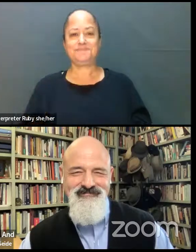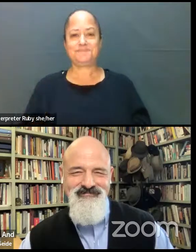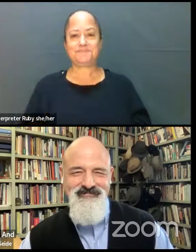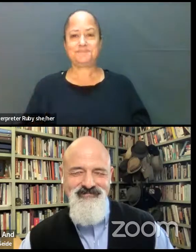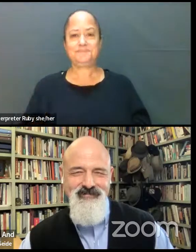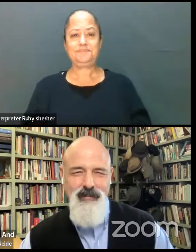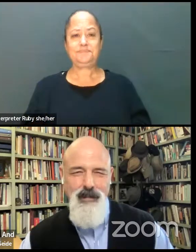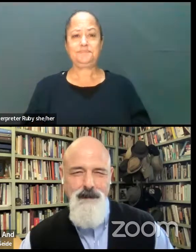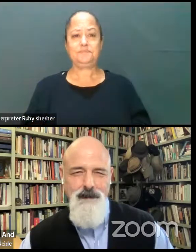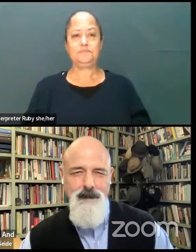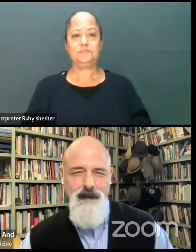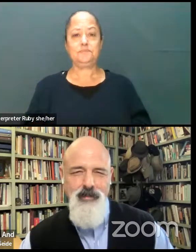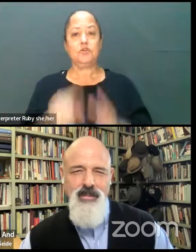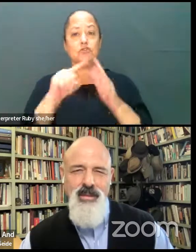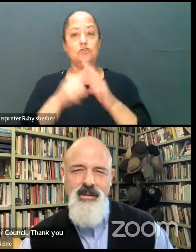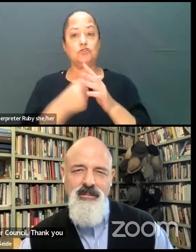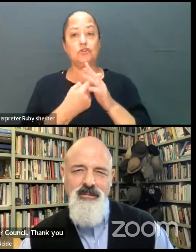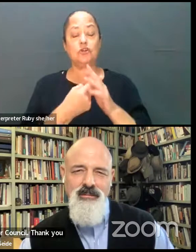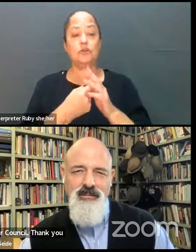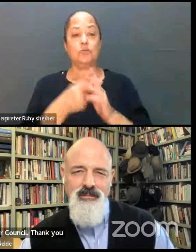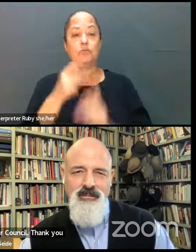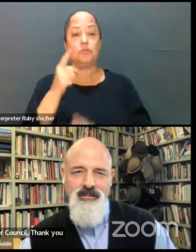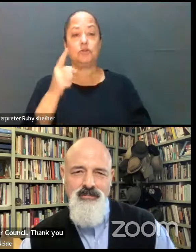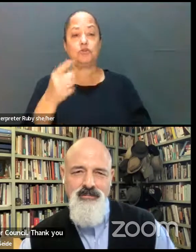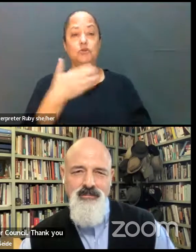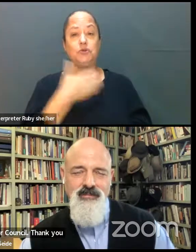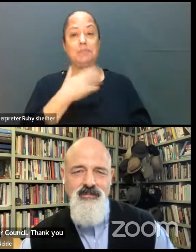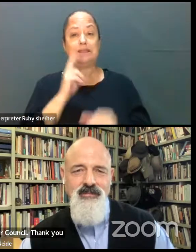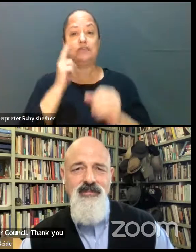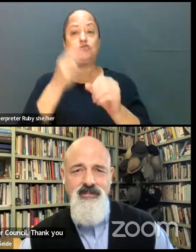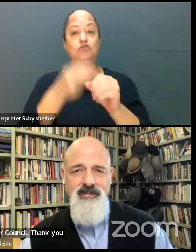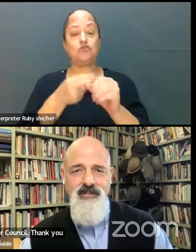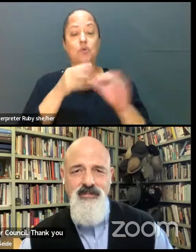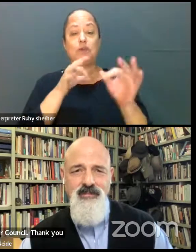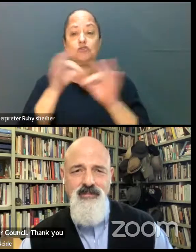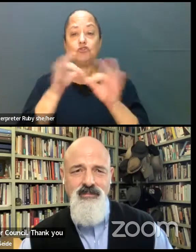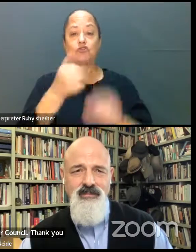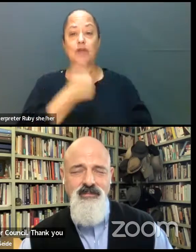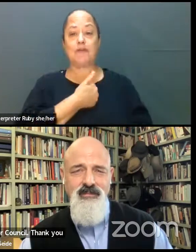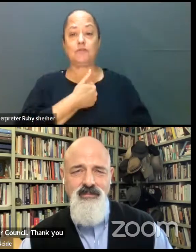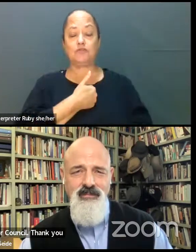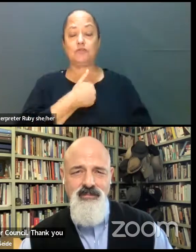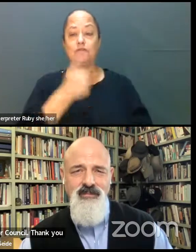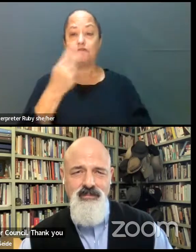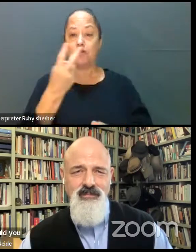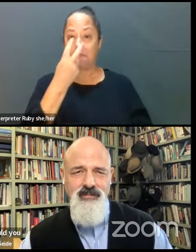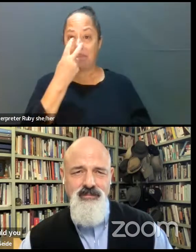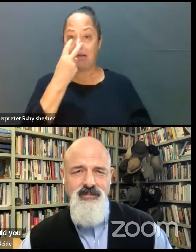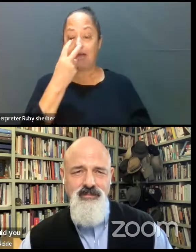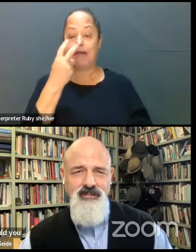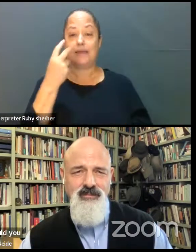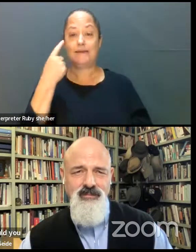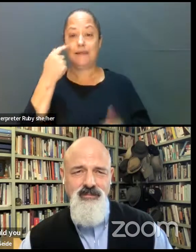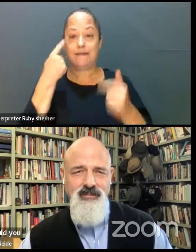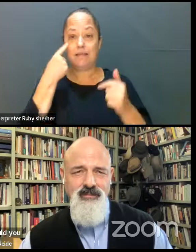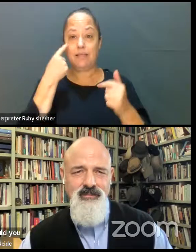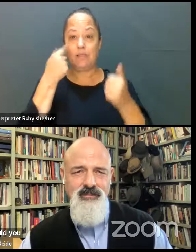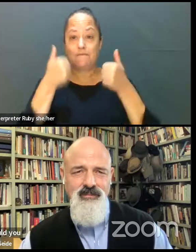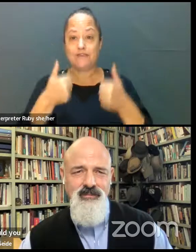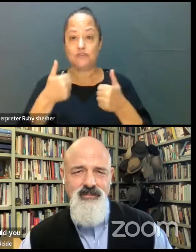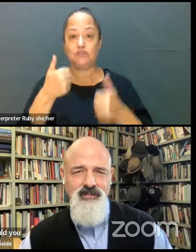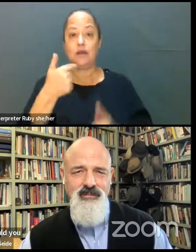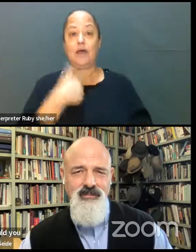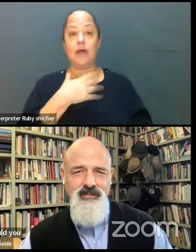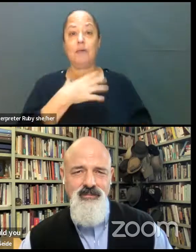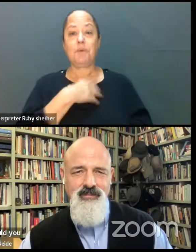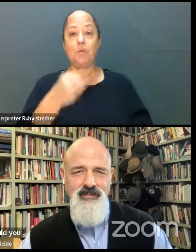So to start, would you first please join me in describing ourselves for anybody who's blind or low vision? So I'll start. I'm a